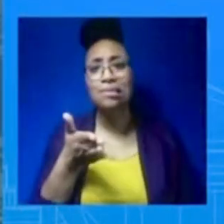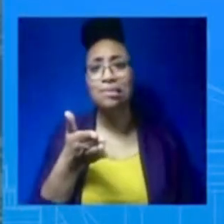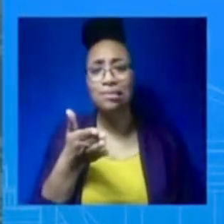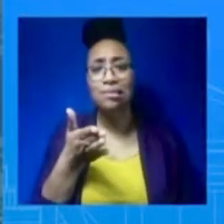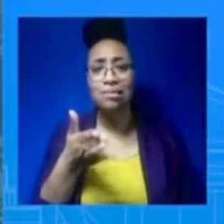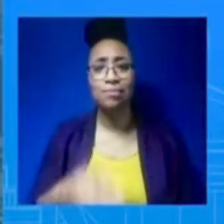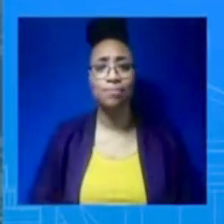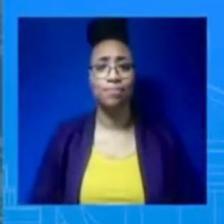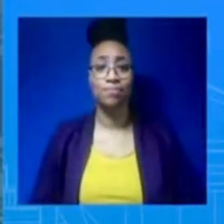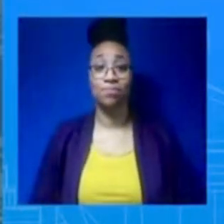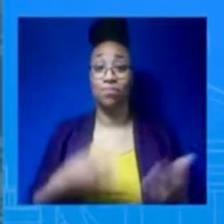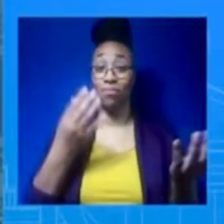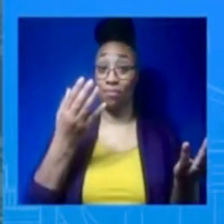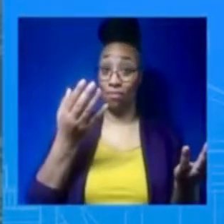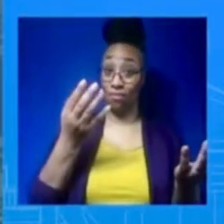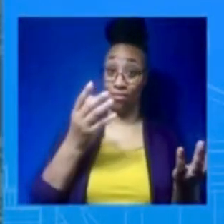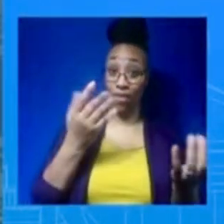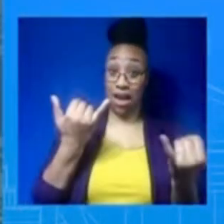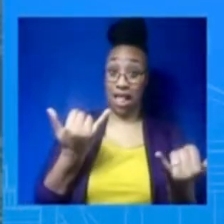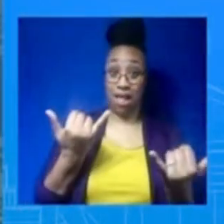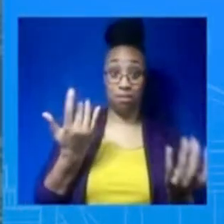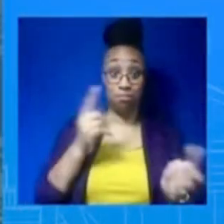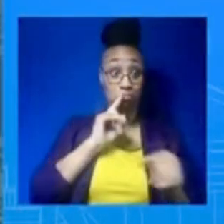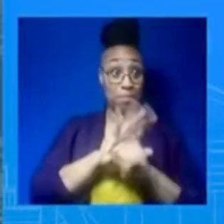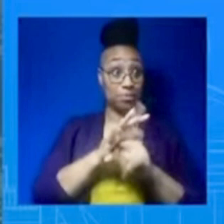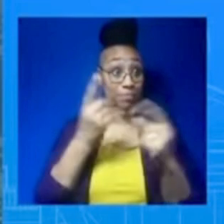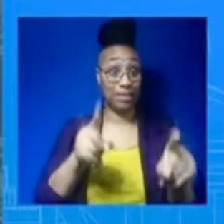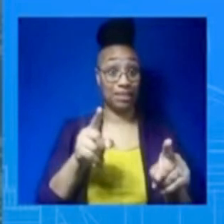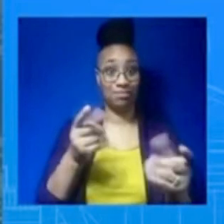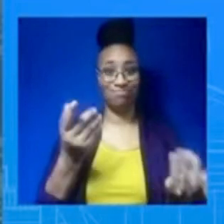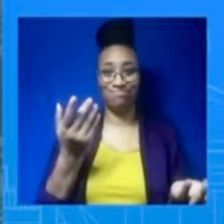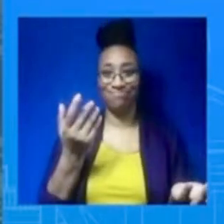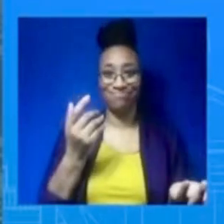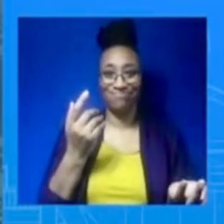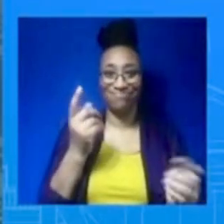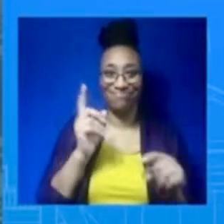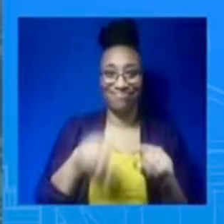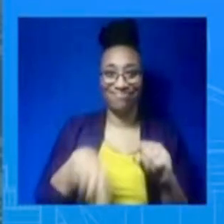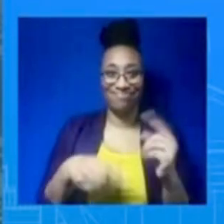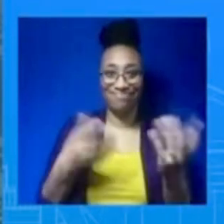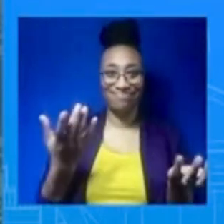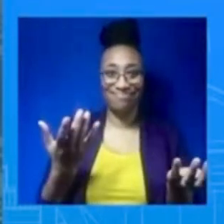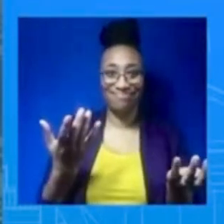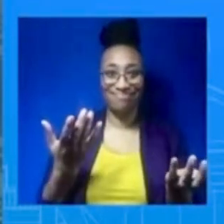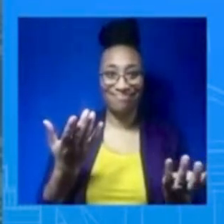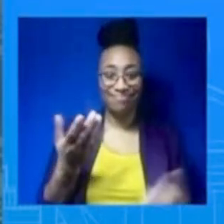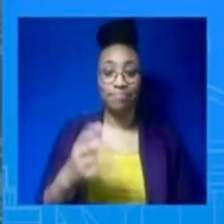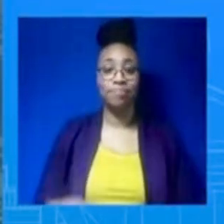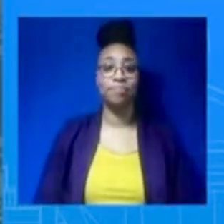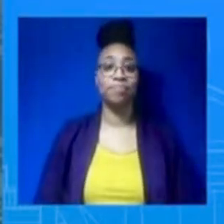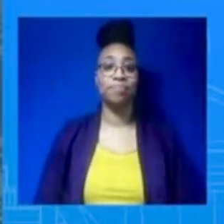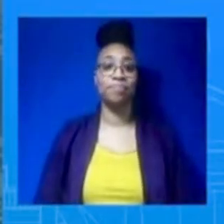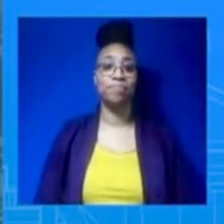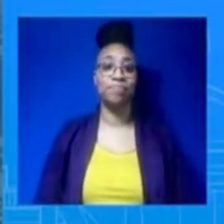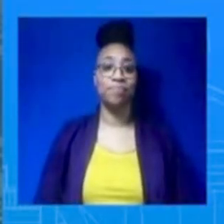promise you is that he will always act in the best interests of the American people, our national security interests, our